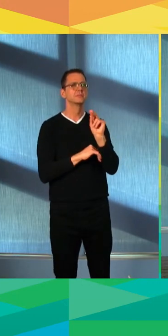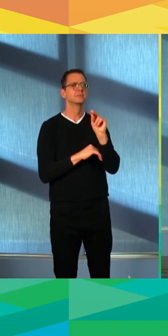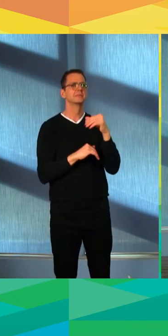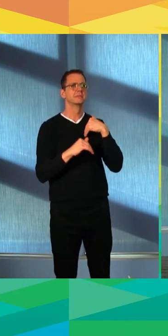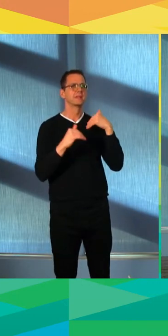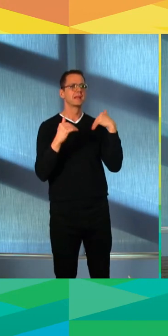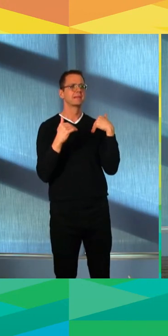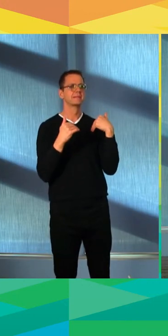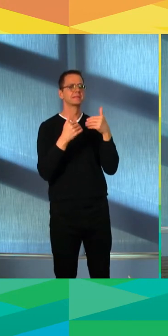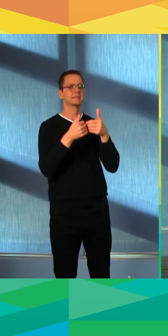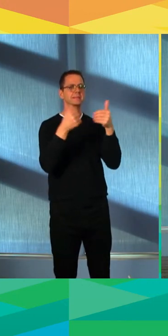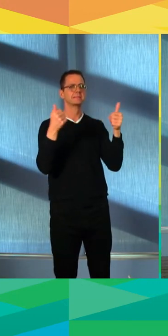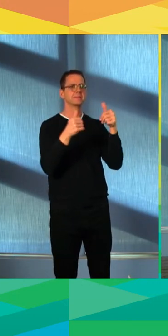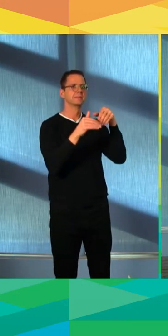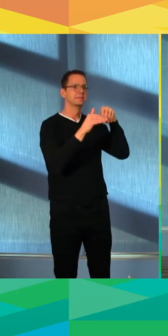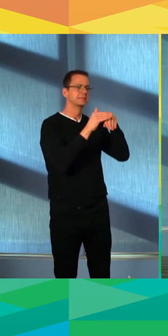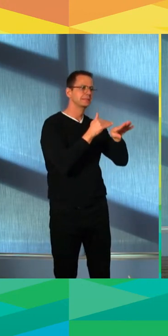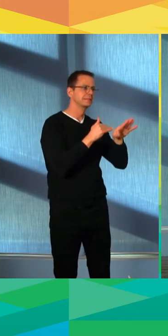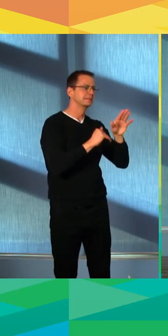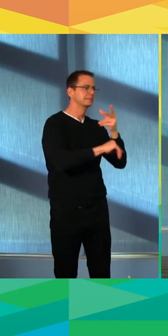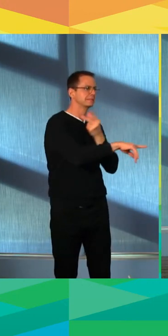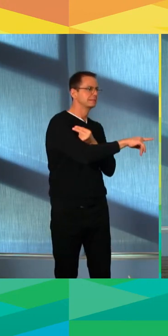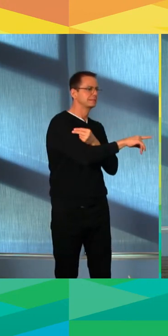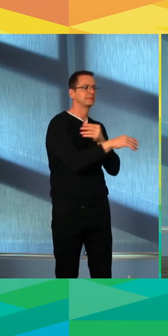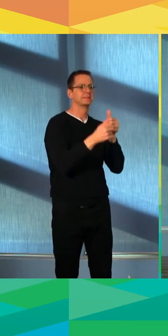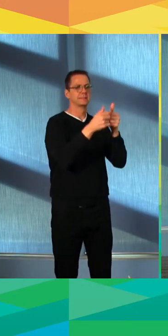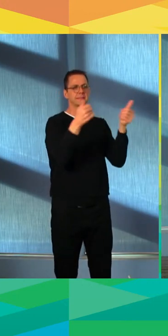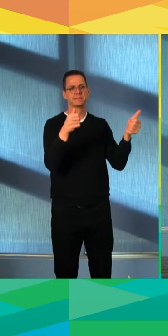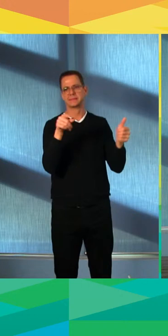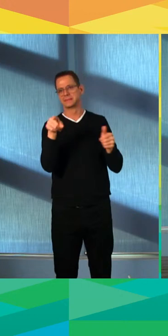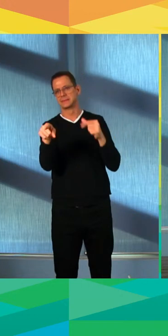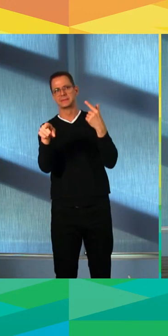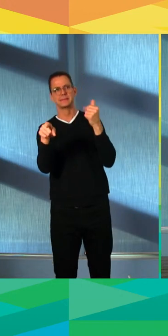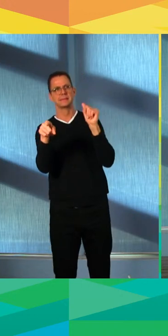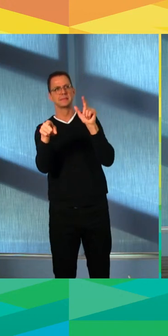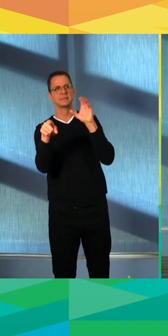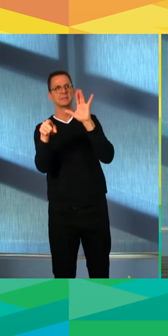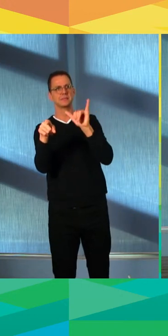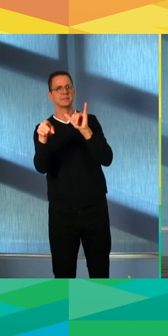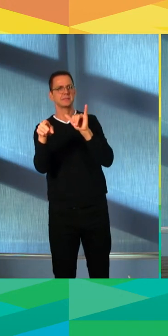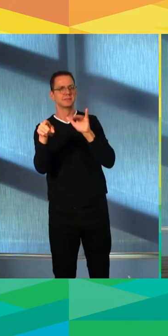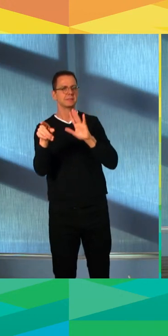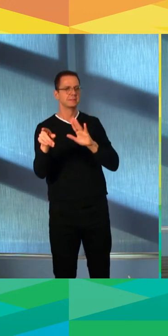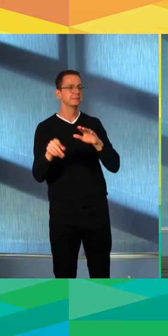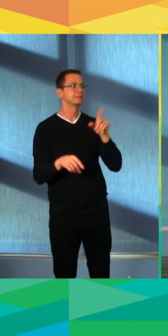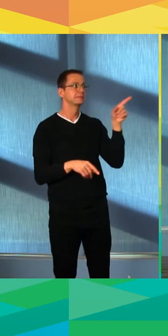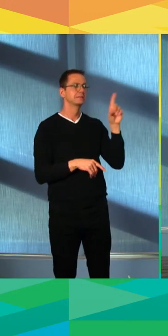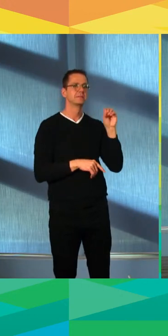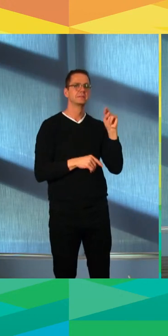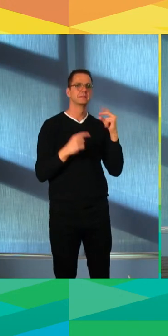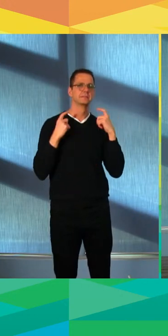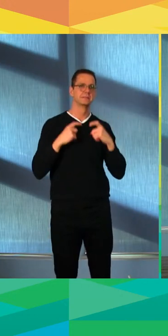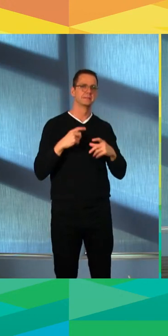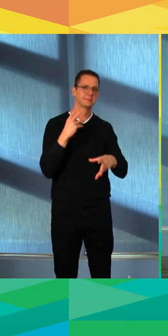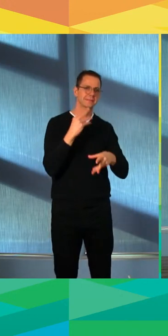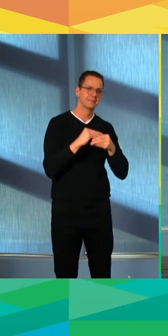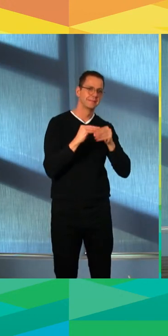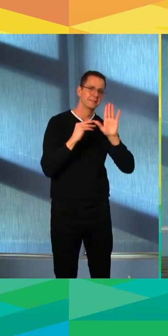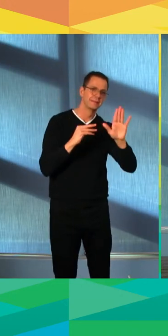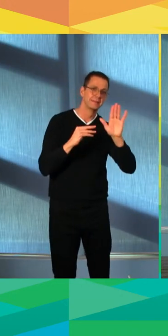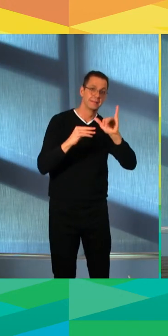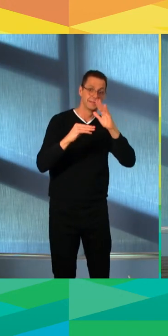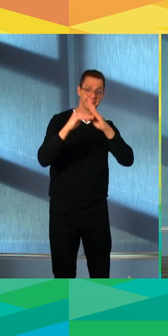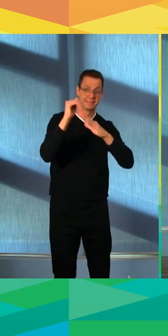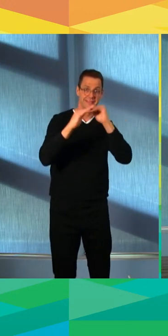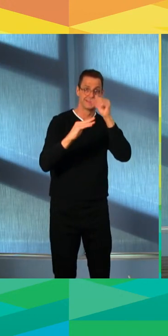I can't remember the square footage number. think it's, but it's massive. The Expo Centre is the largest